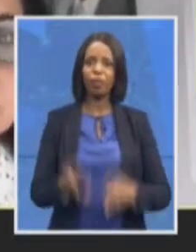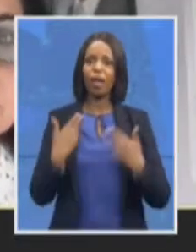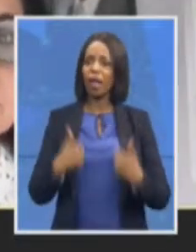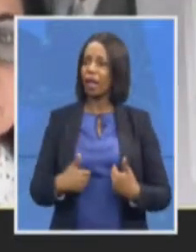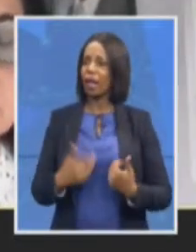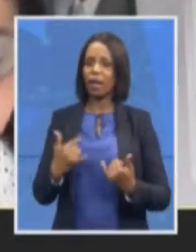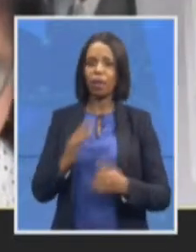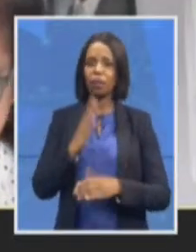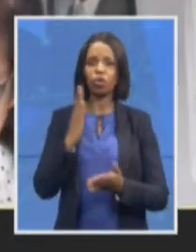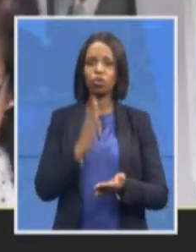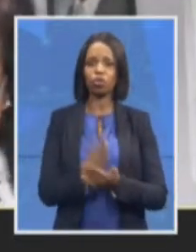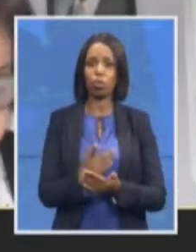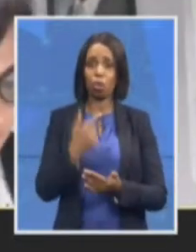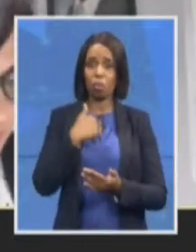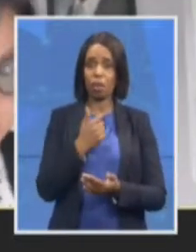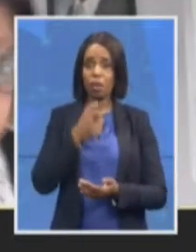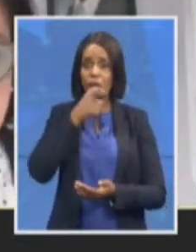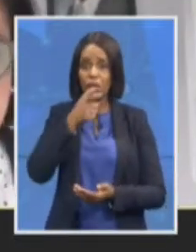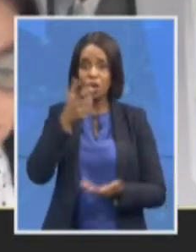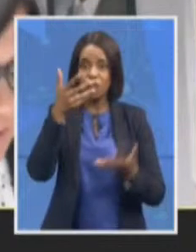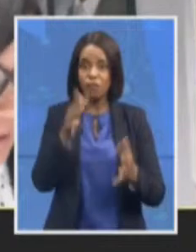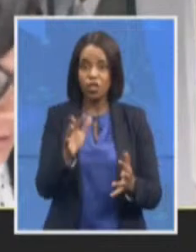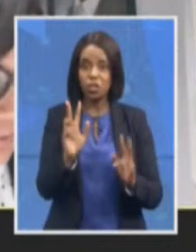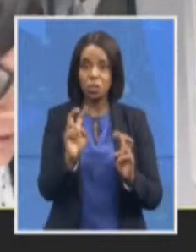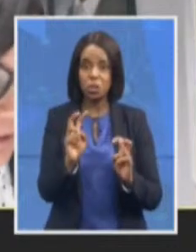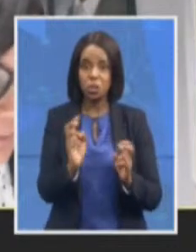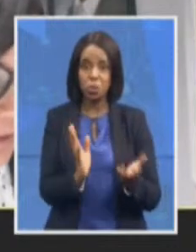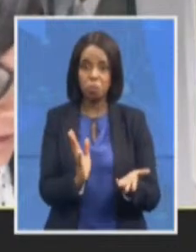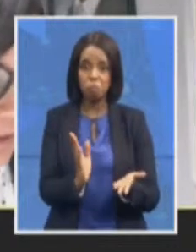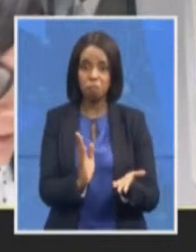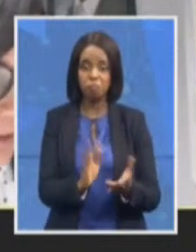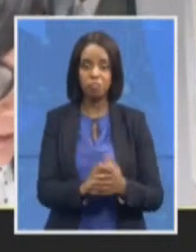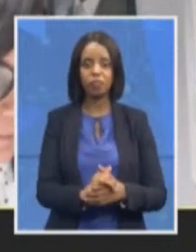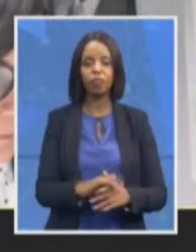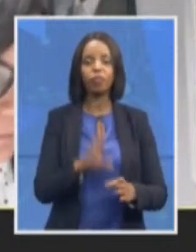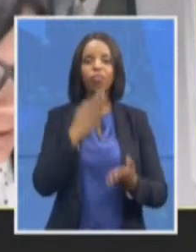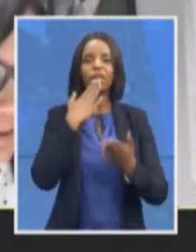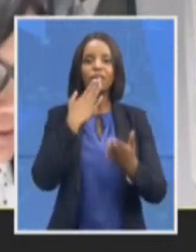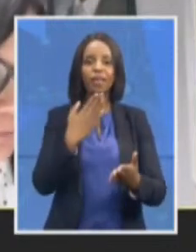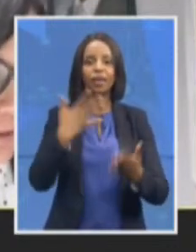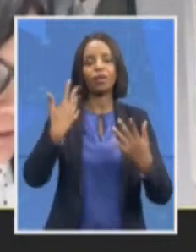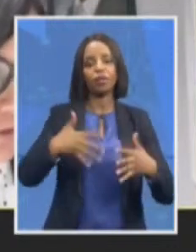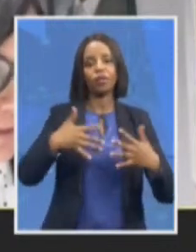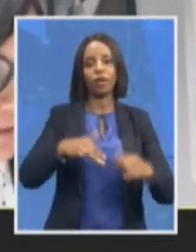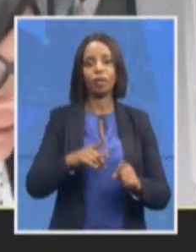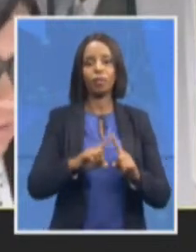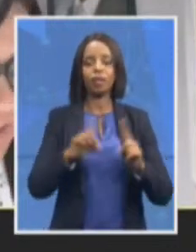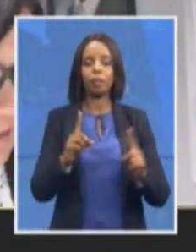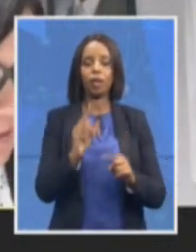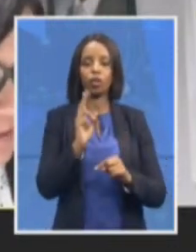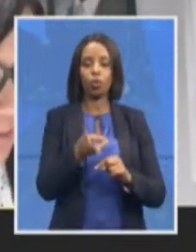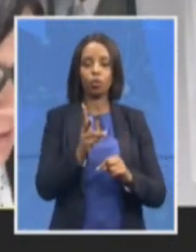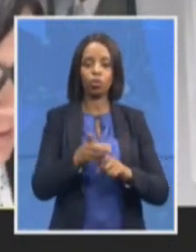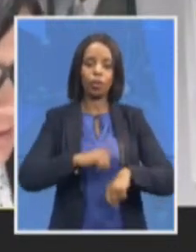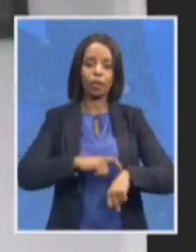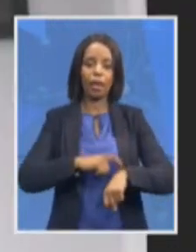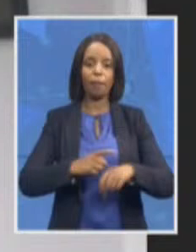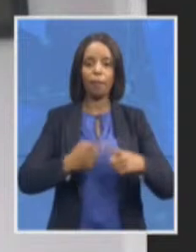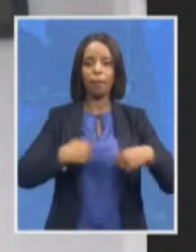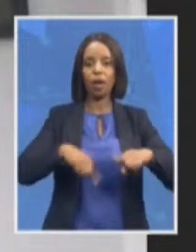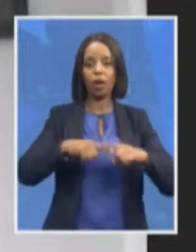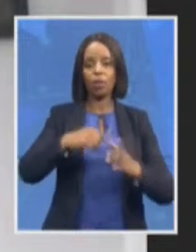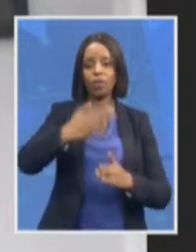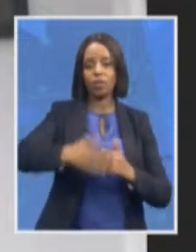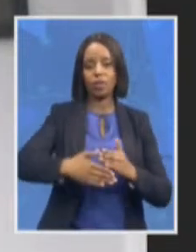much. I think that's fine we are also running out of time. Just to mention that the investigating directorate is